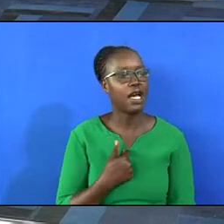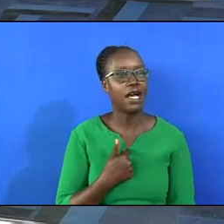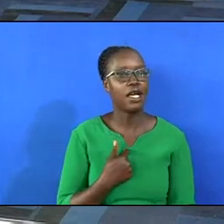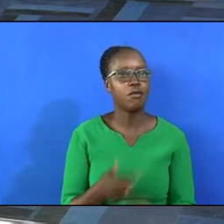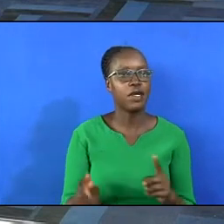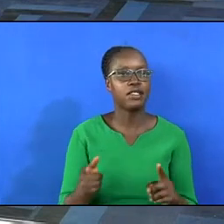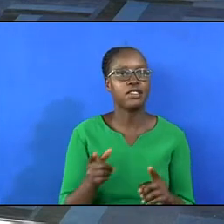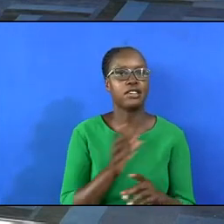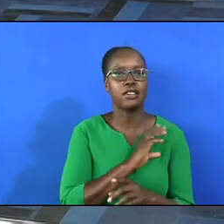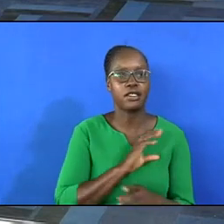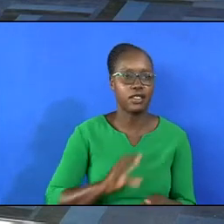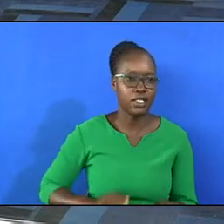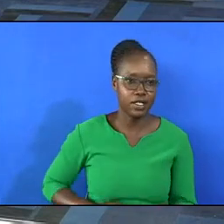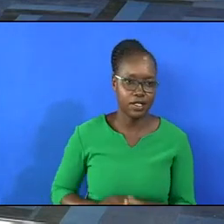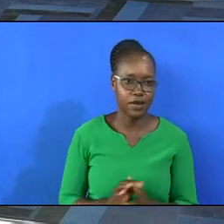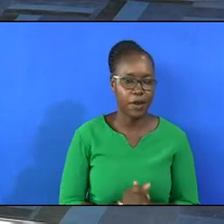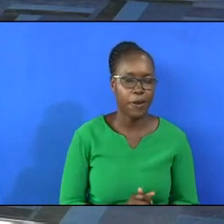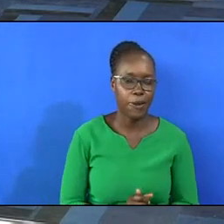but Christ.